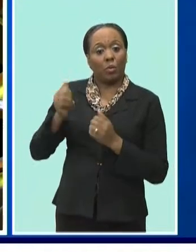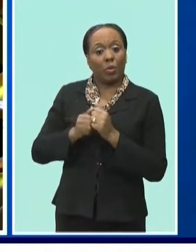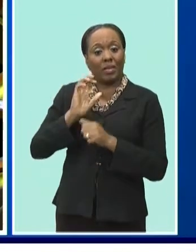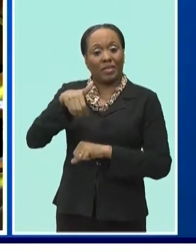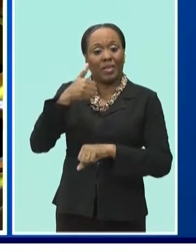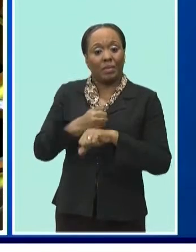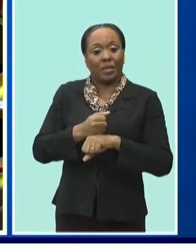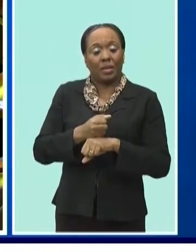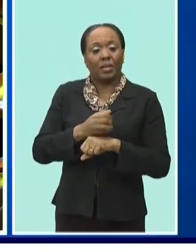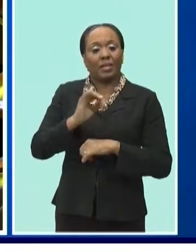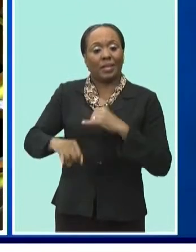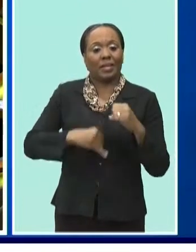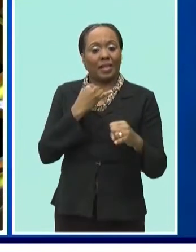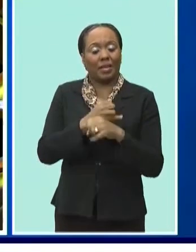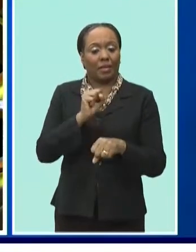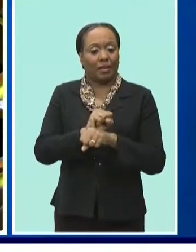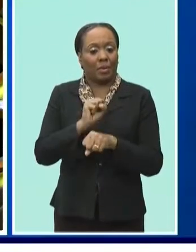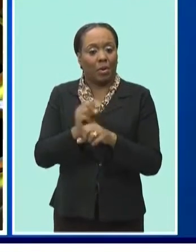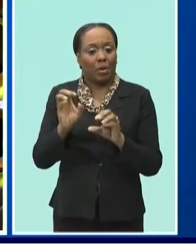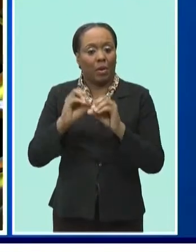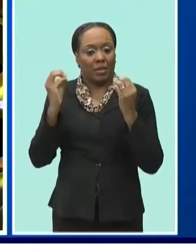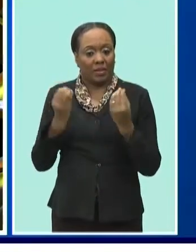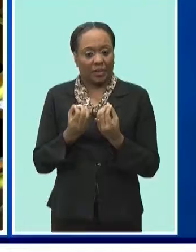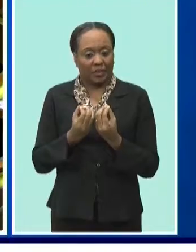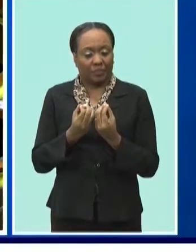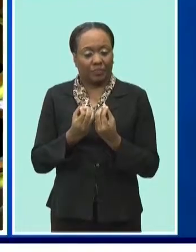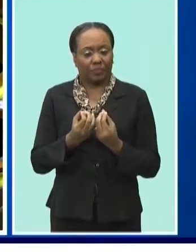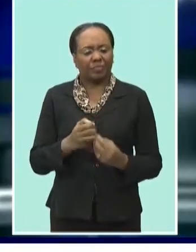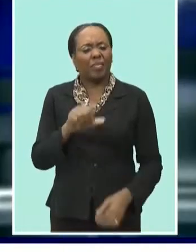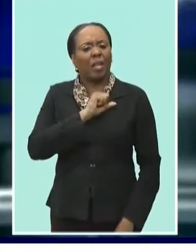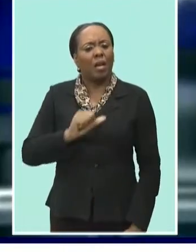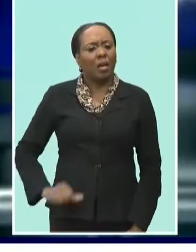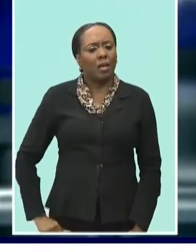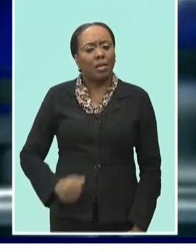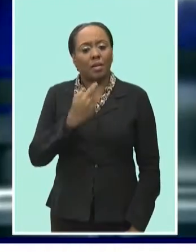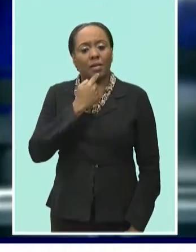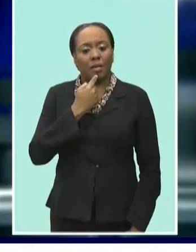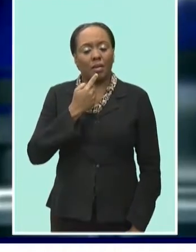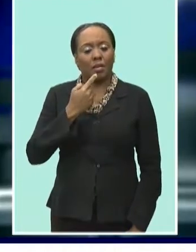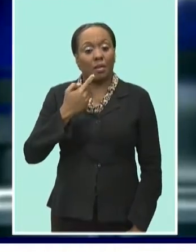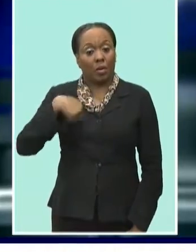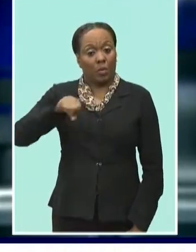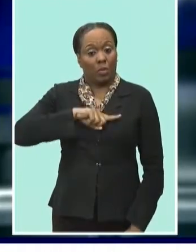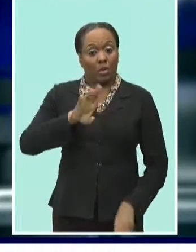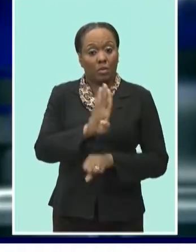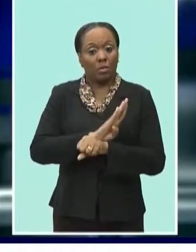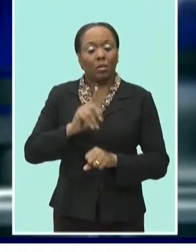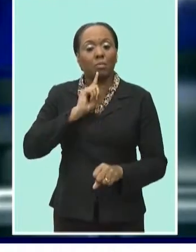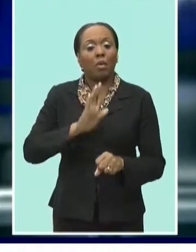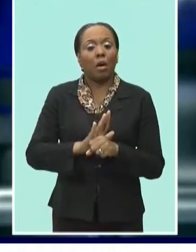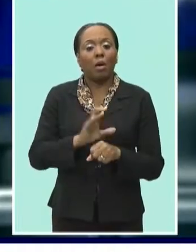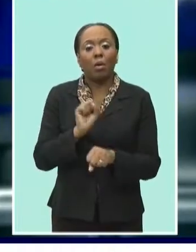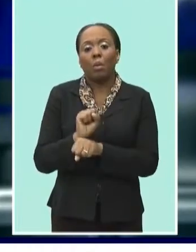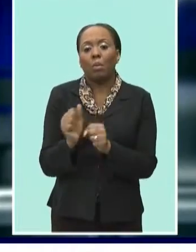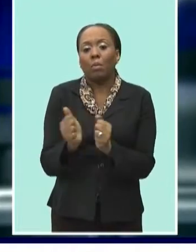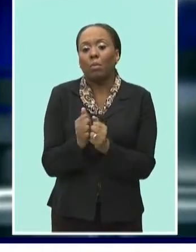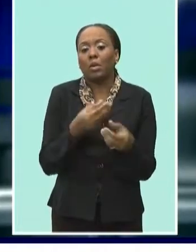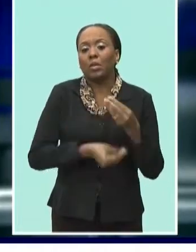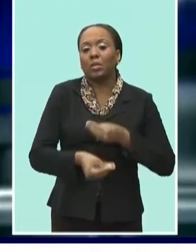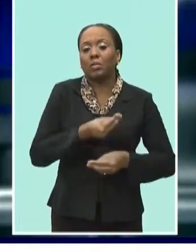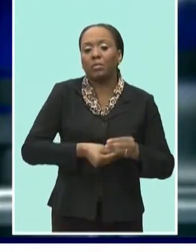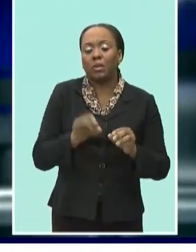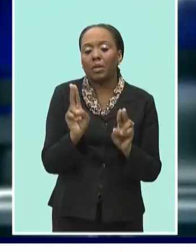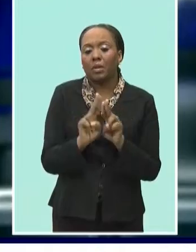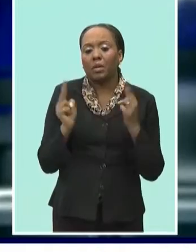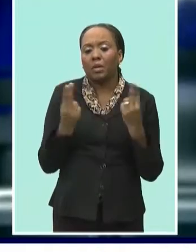Organization, or ILO. Now, Ambassador Thompson says Barbados has pledged to work with the trade union movement as it